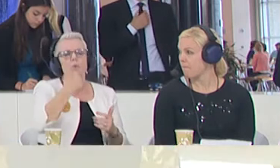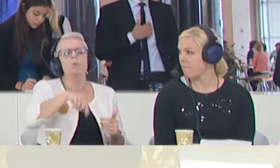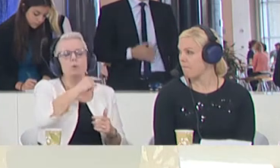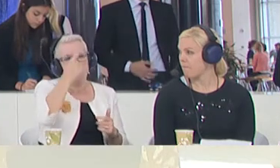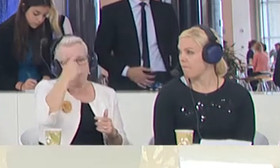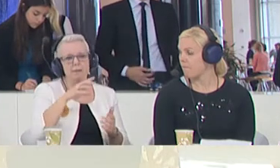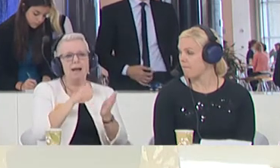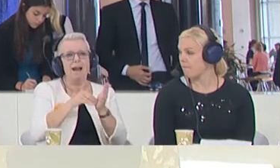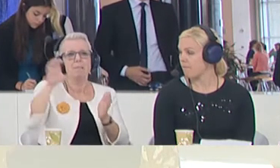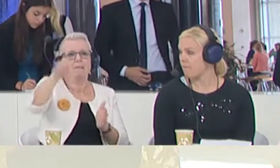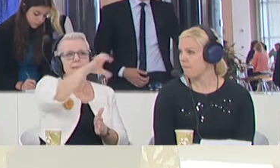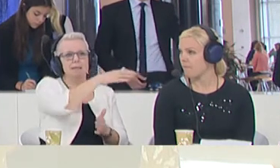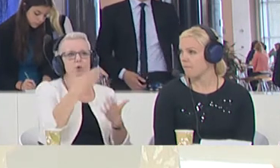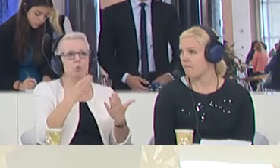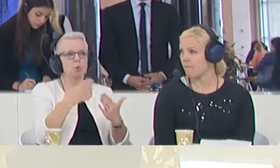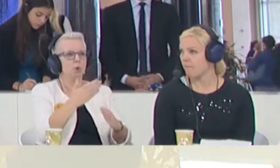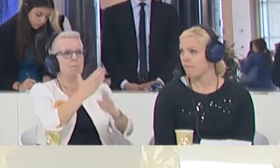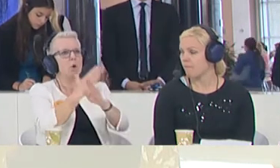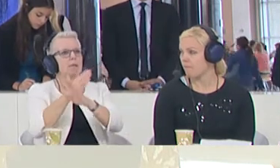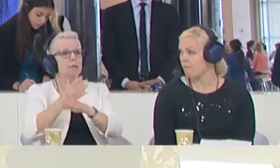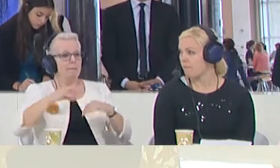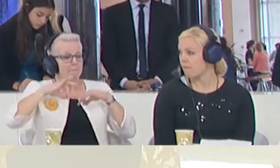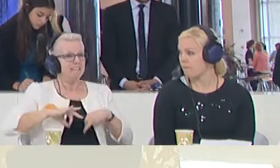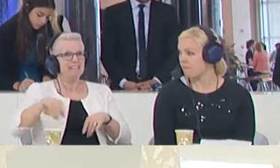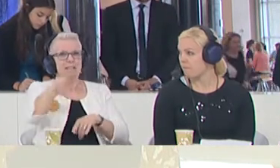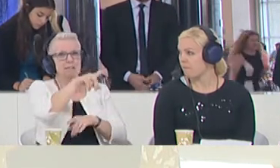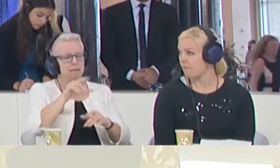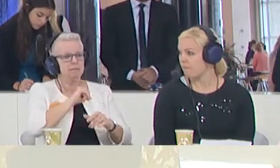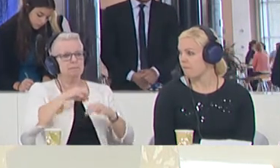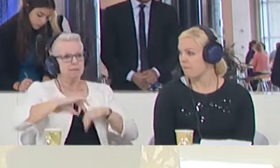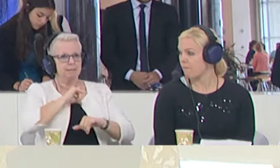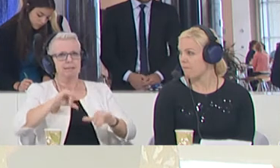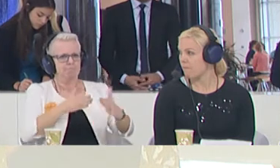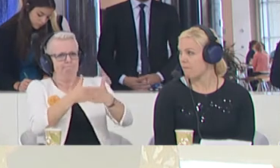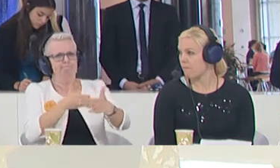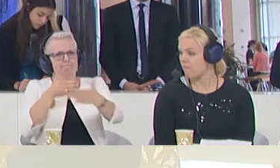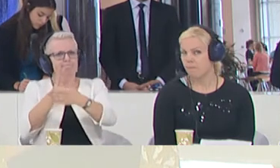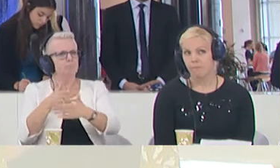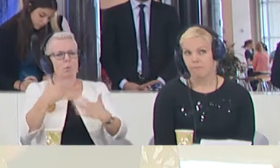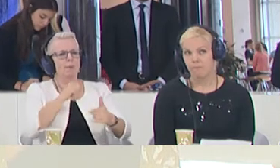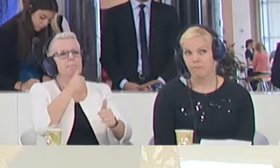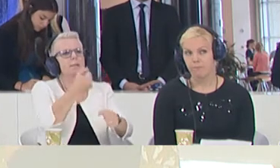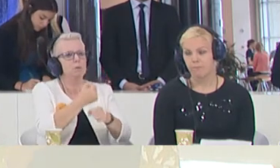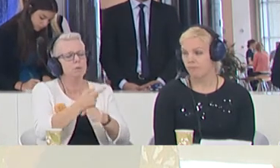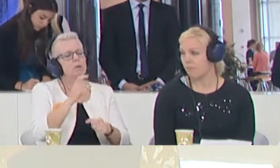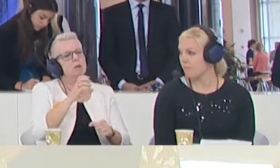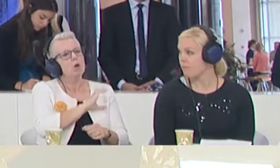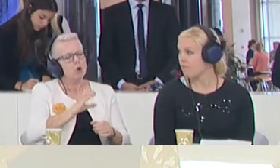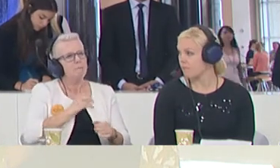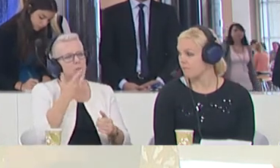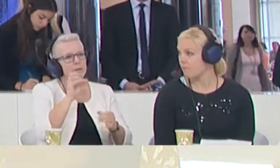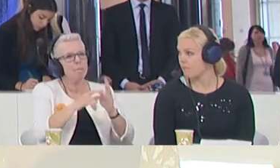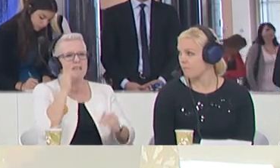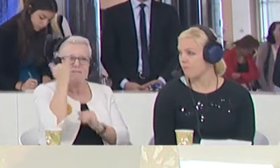the member states are blocking the heads of states, the ministers, they are blocking. So I think in this case, I mean, the Commission, sure, could go ahead much further.